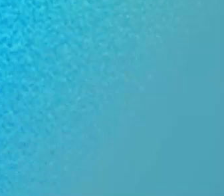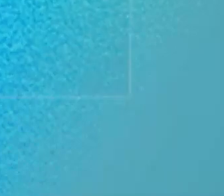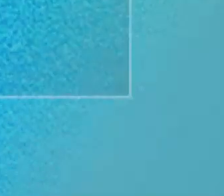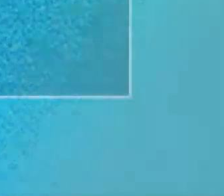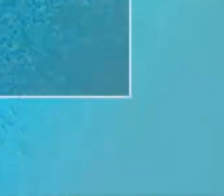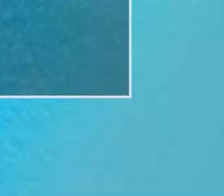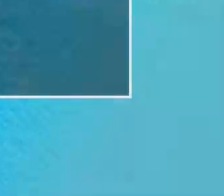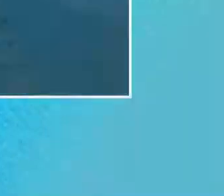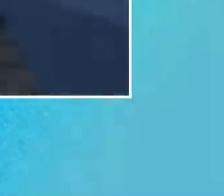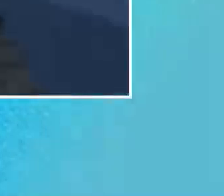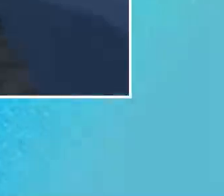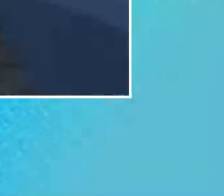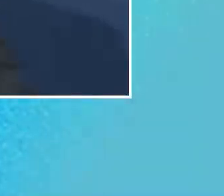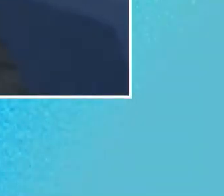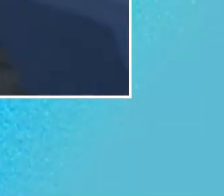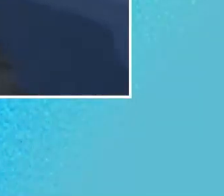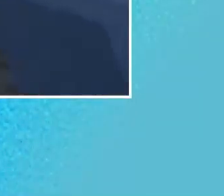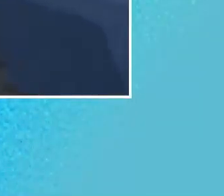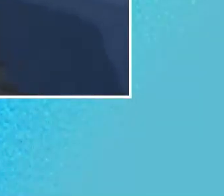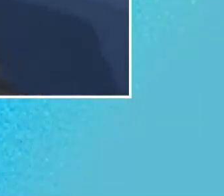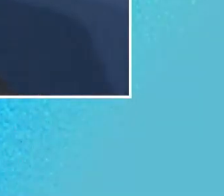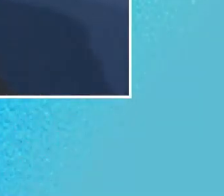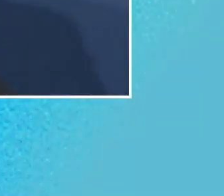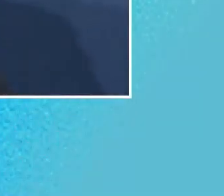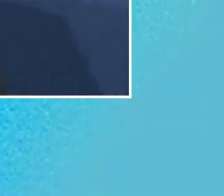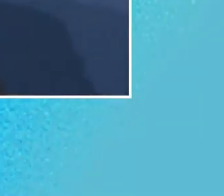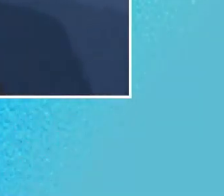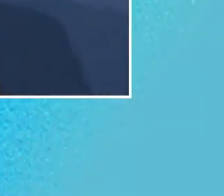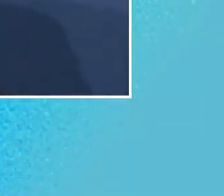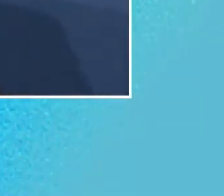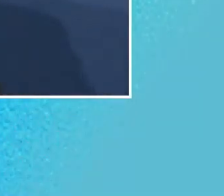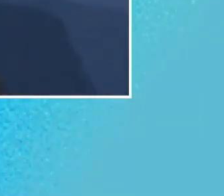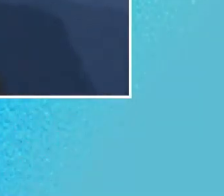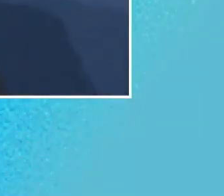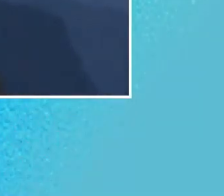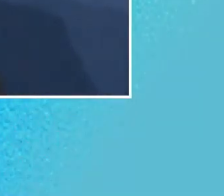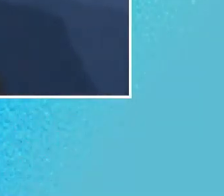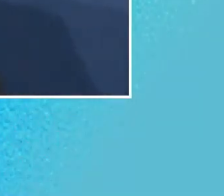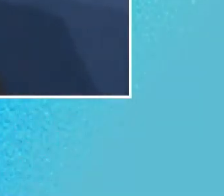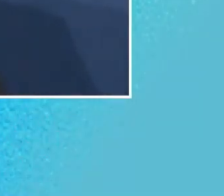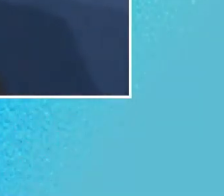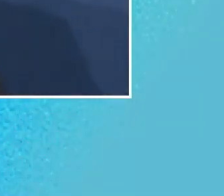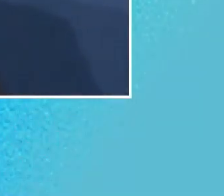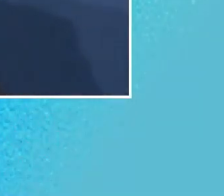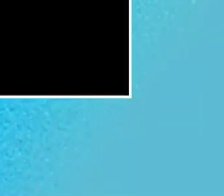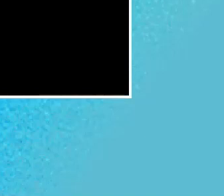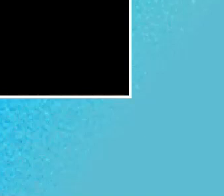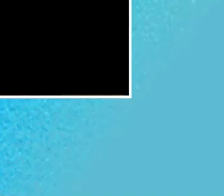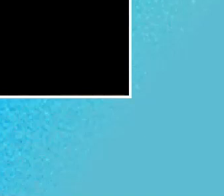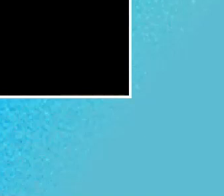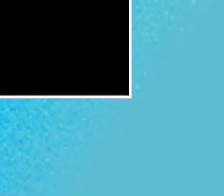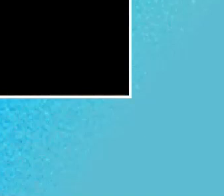glad to have you here. I am going to help introduce